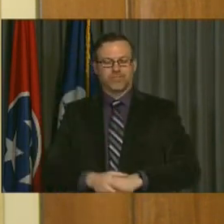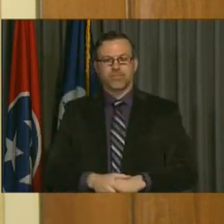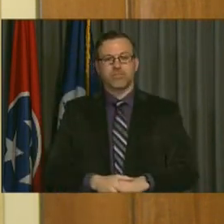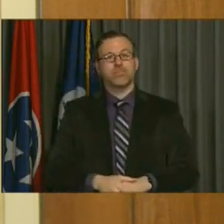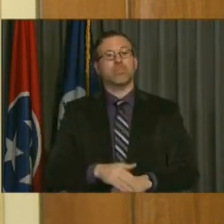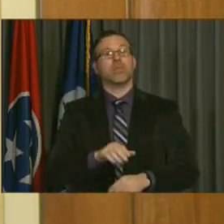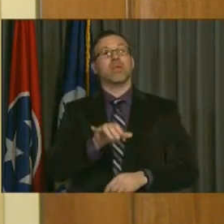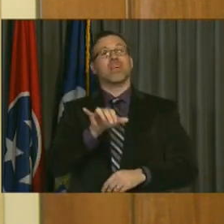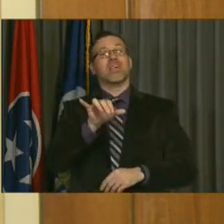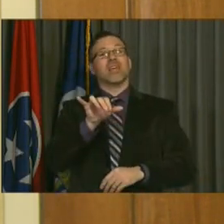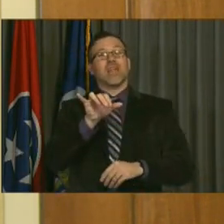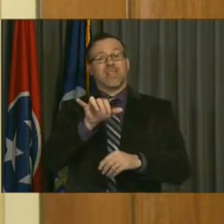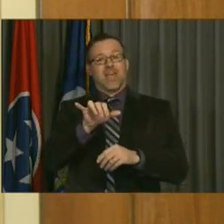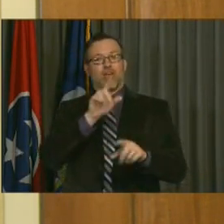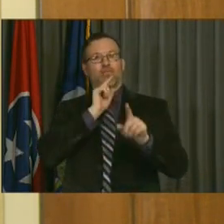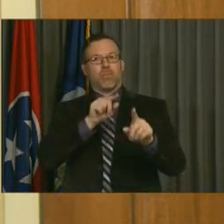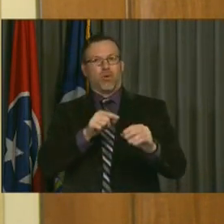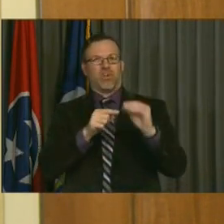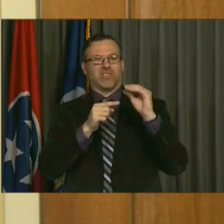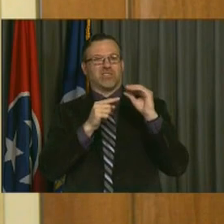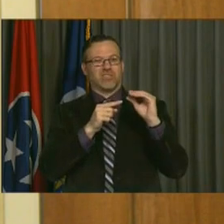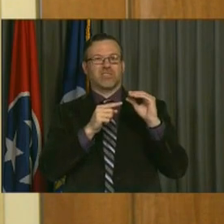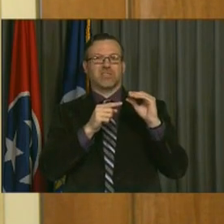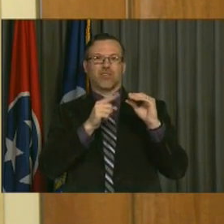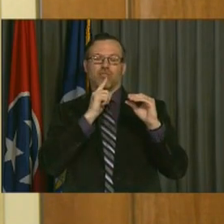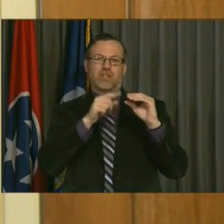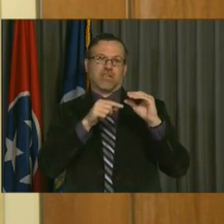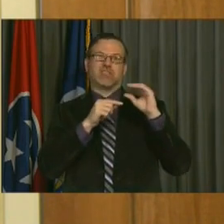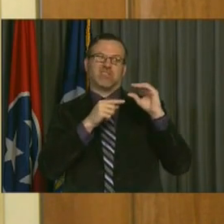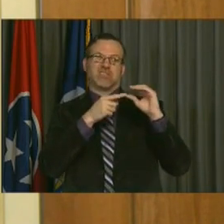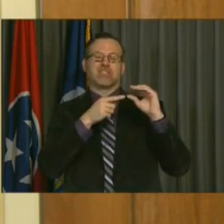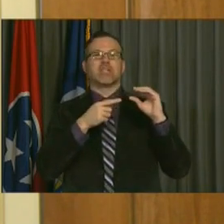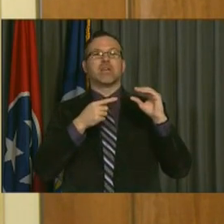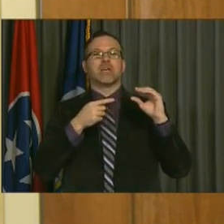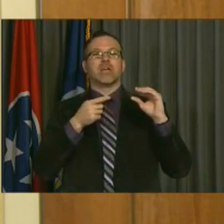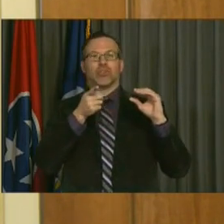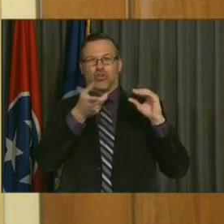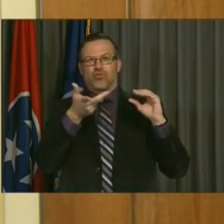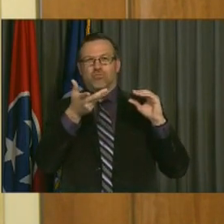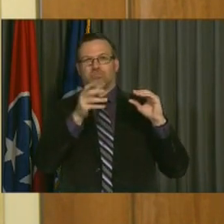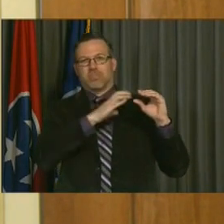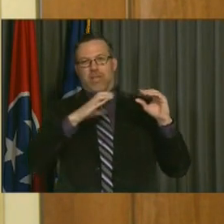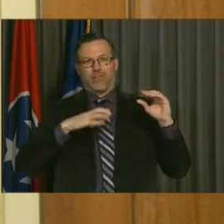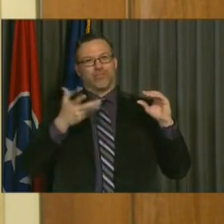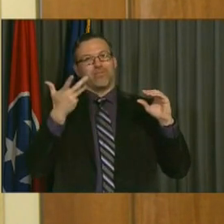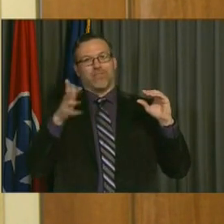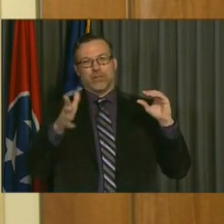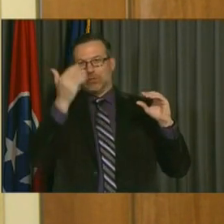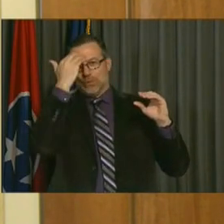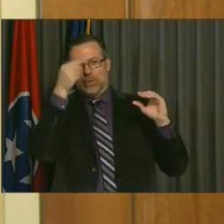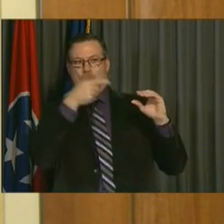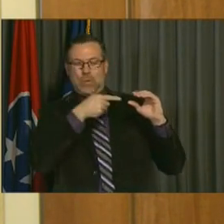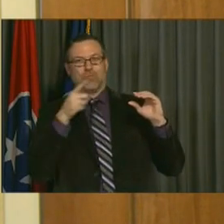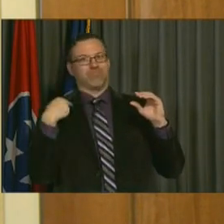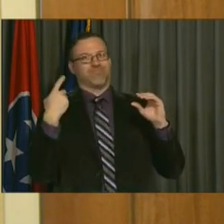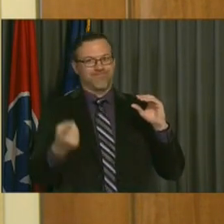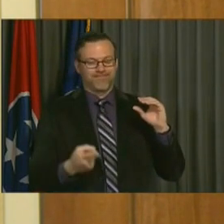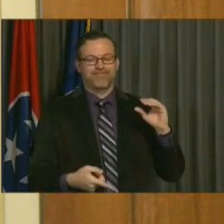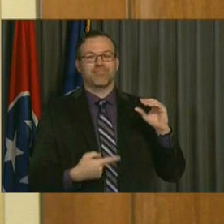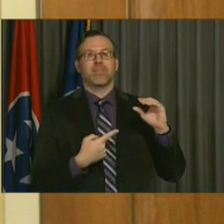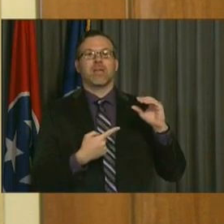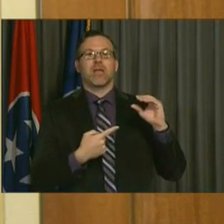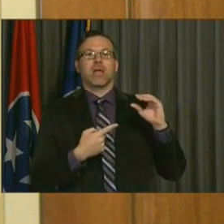is a long document that you've been familiar with getting for the last few years and